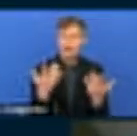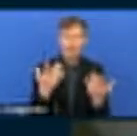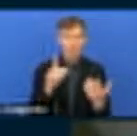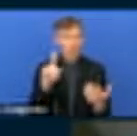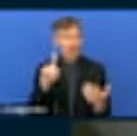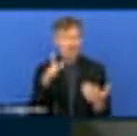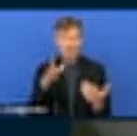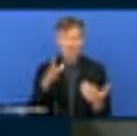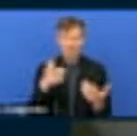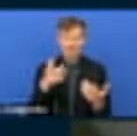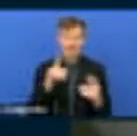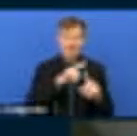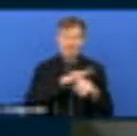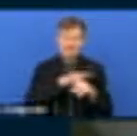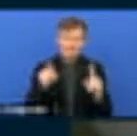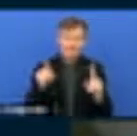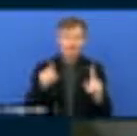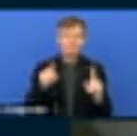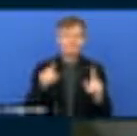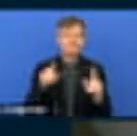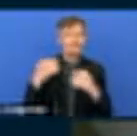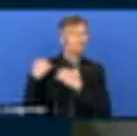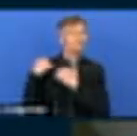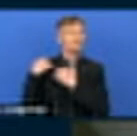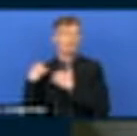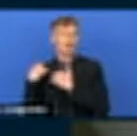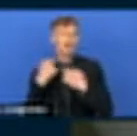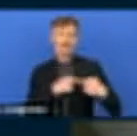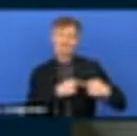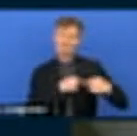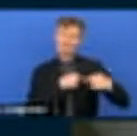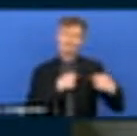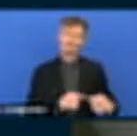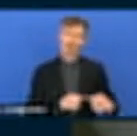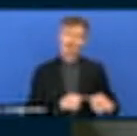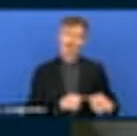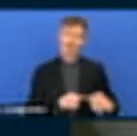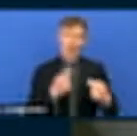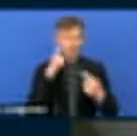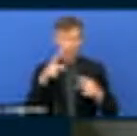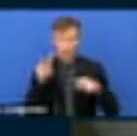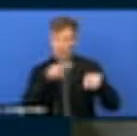taken in your country to strengthen local action for development? Honorable Minister, you have five minutes.